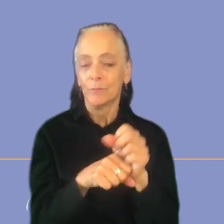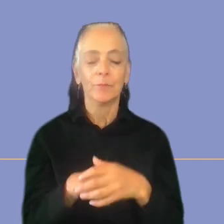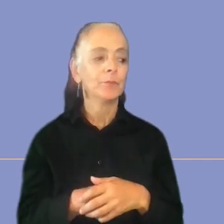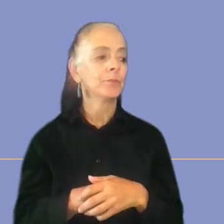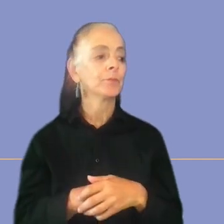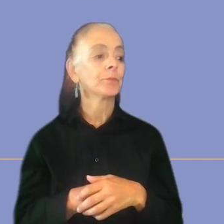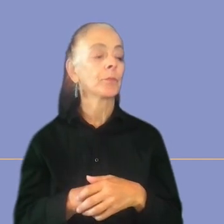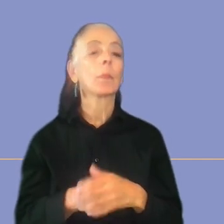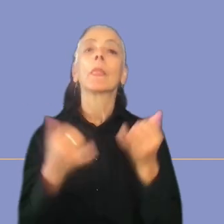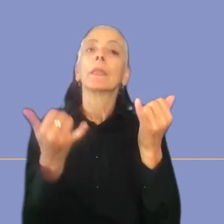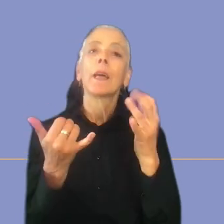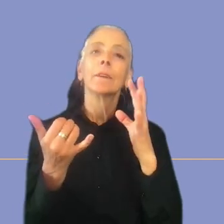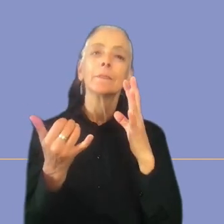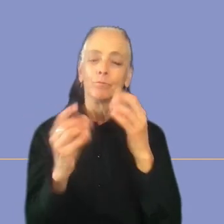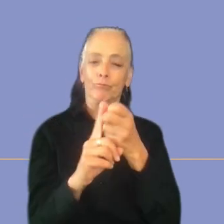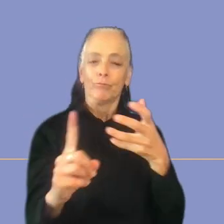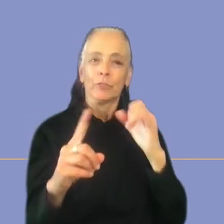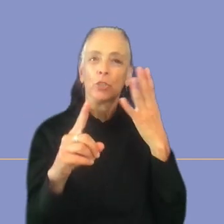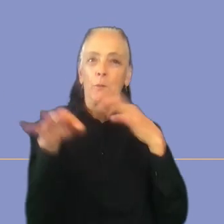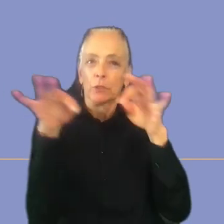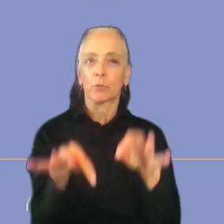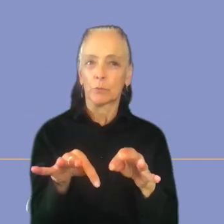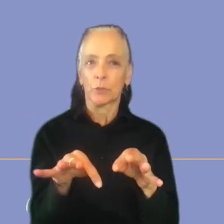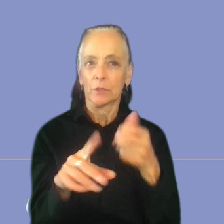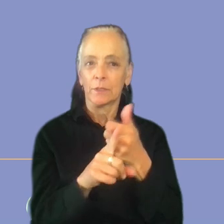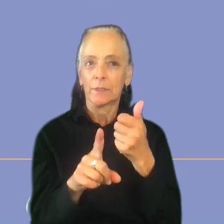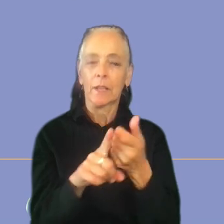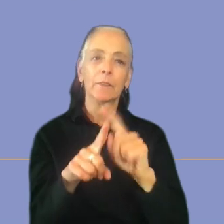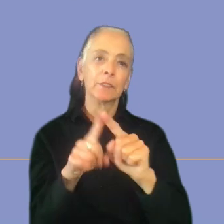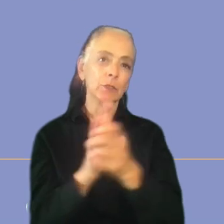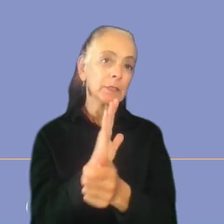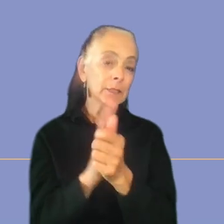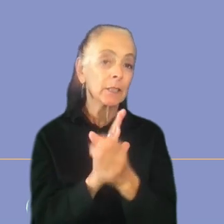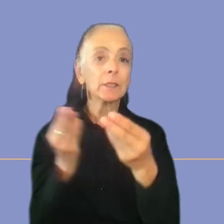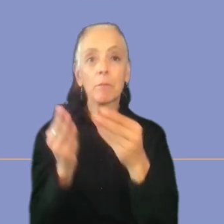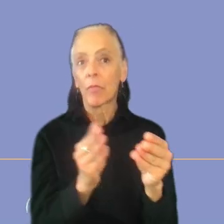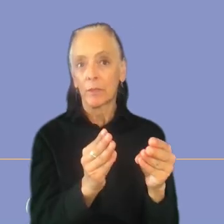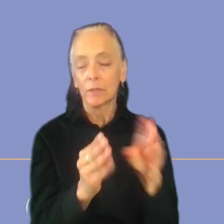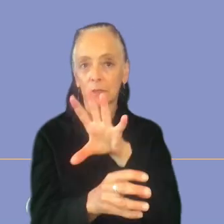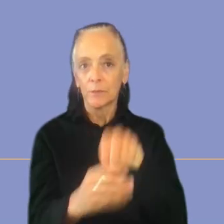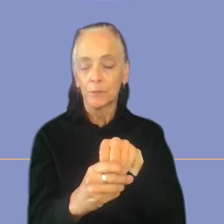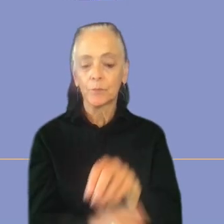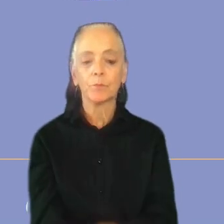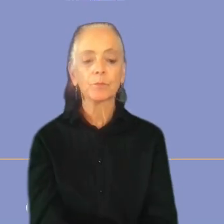talk a bit more about the job description itself and the different skills and methods it contains.